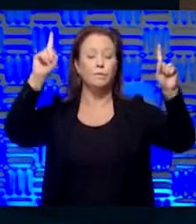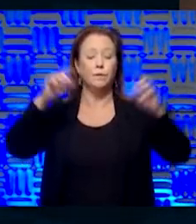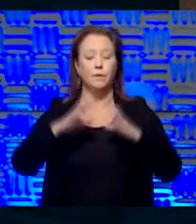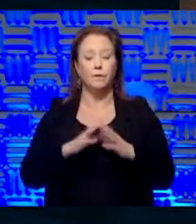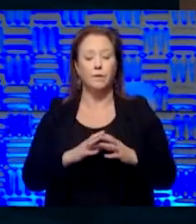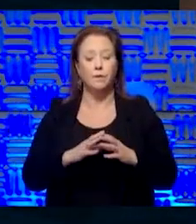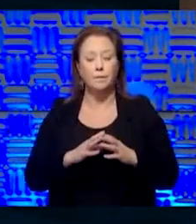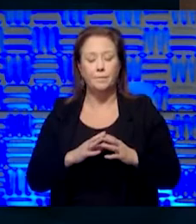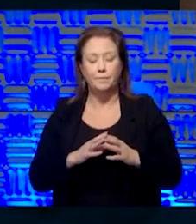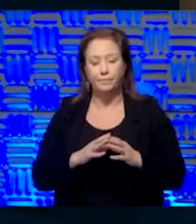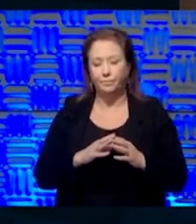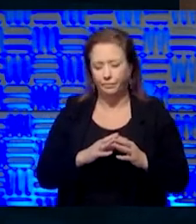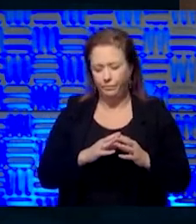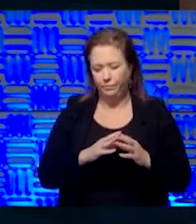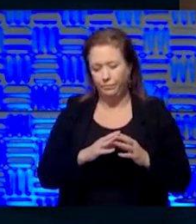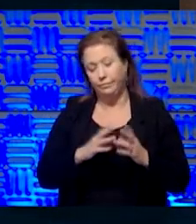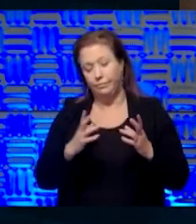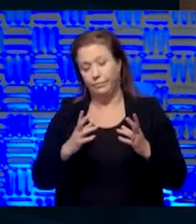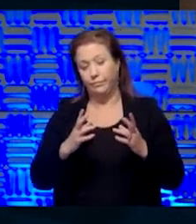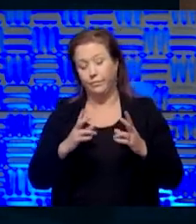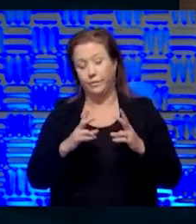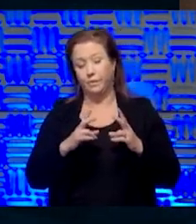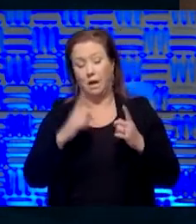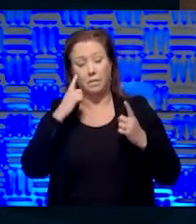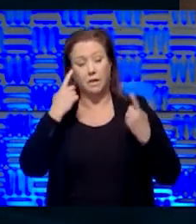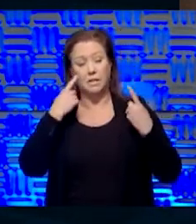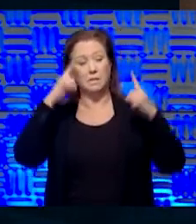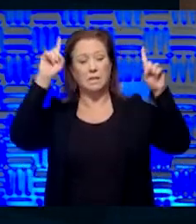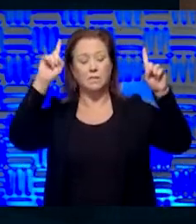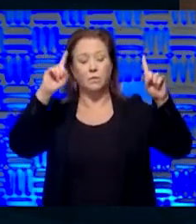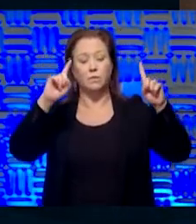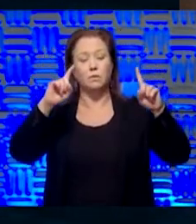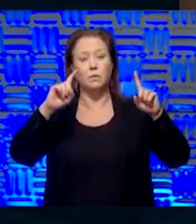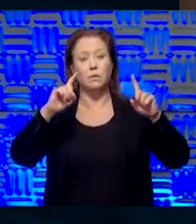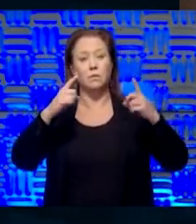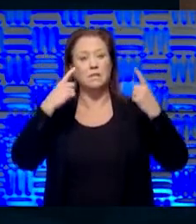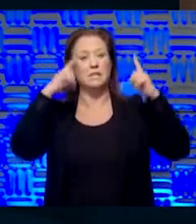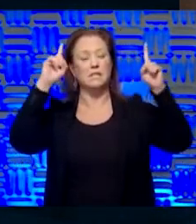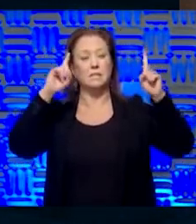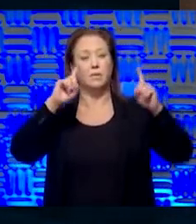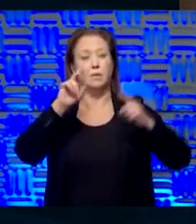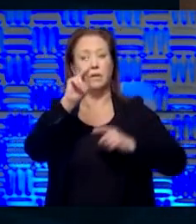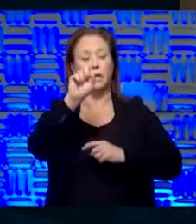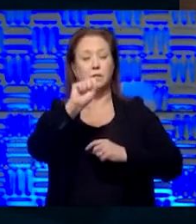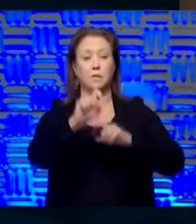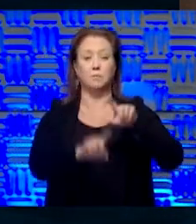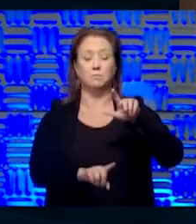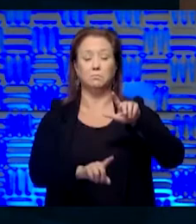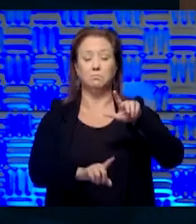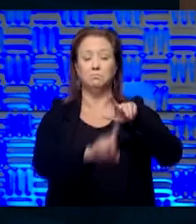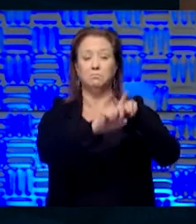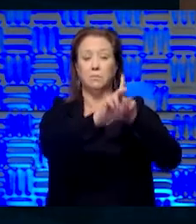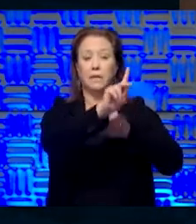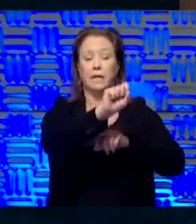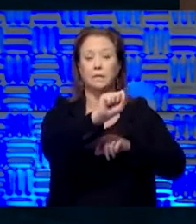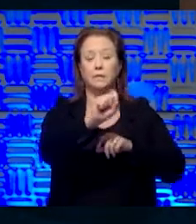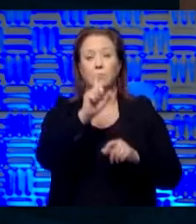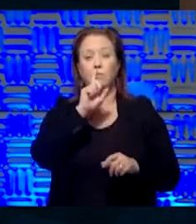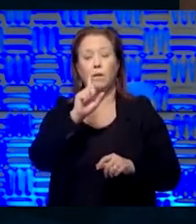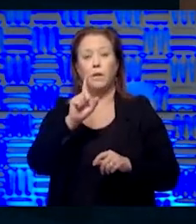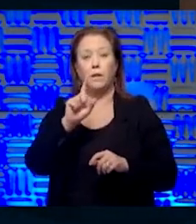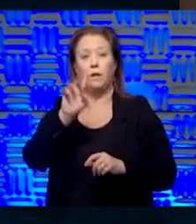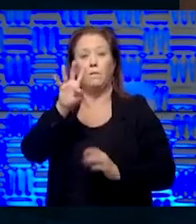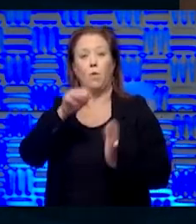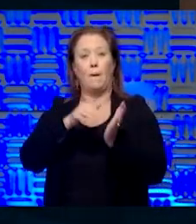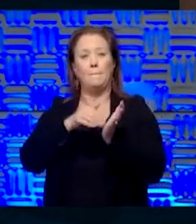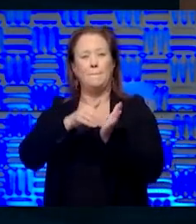been very, very, I don't know, successful. I think successful is the right word. It's been very prevalent in Kansas and very successful with nearly $4